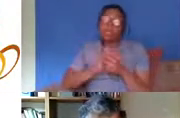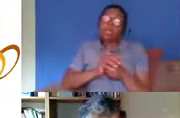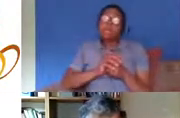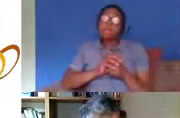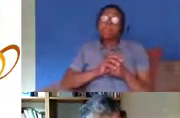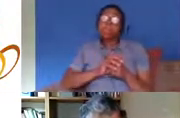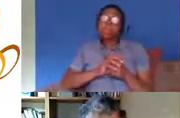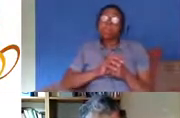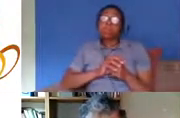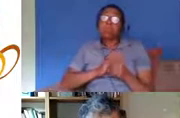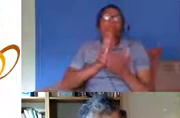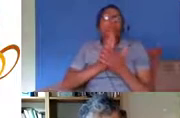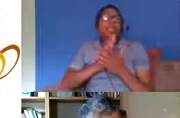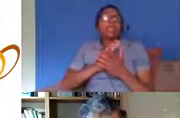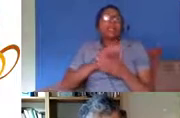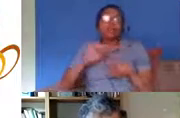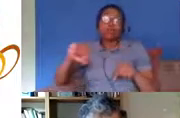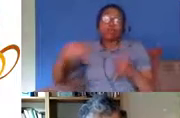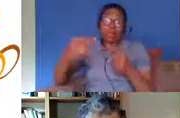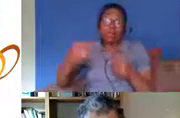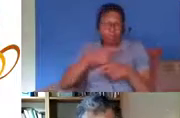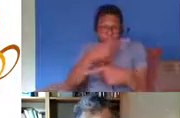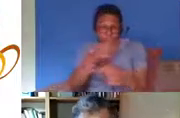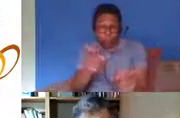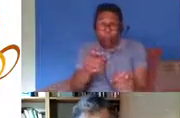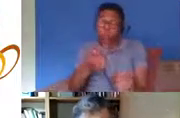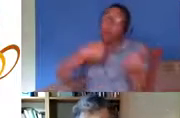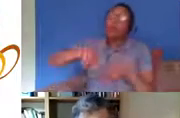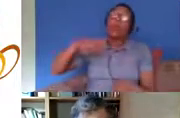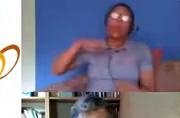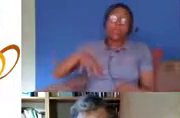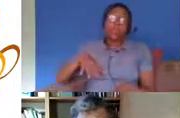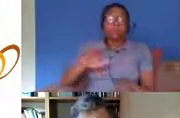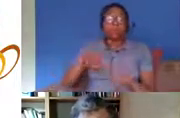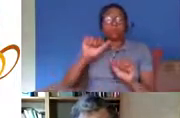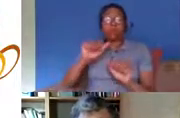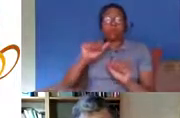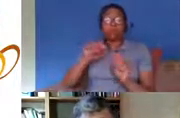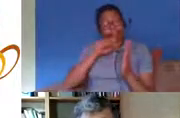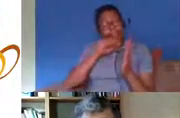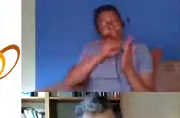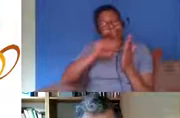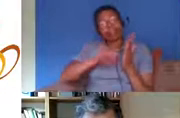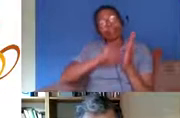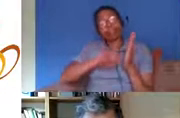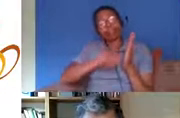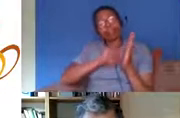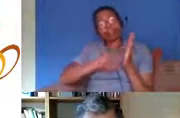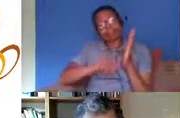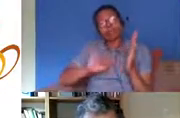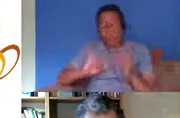and a challenge i suspect for the audience is that we need to start writing and documenting this history ourselves